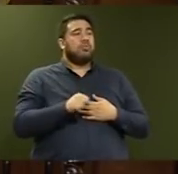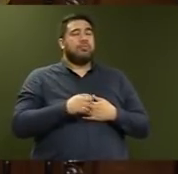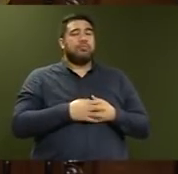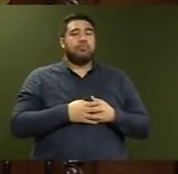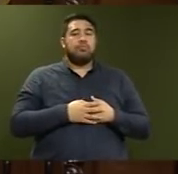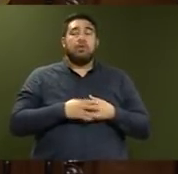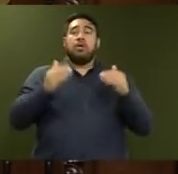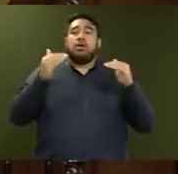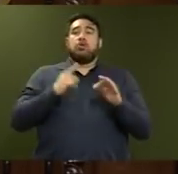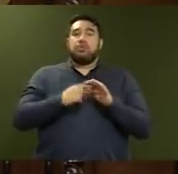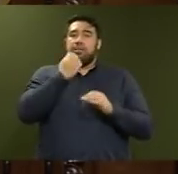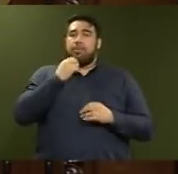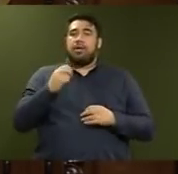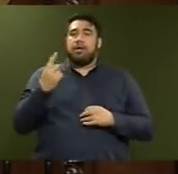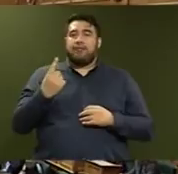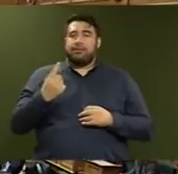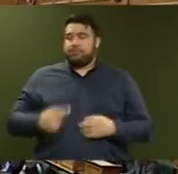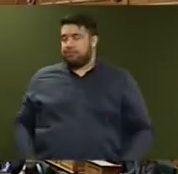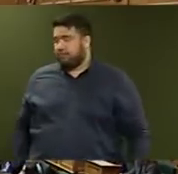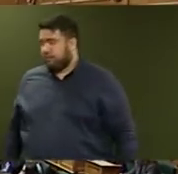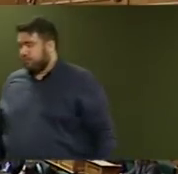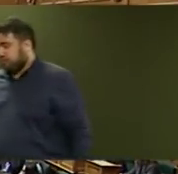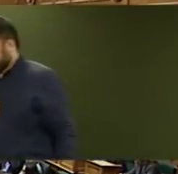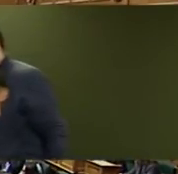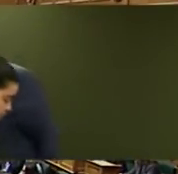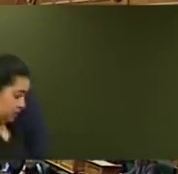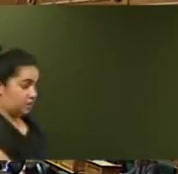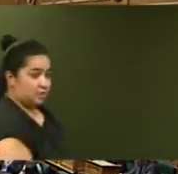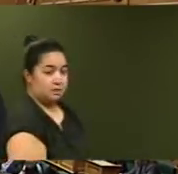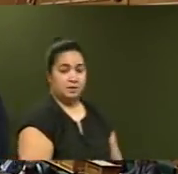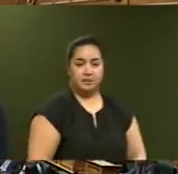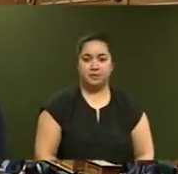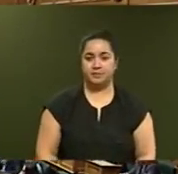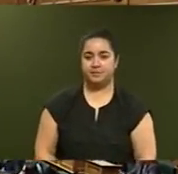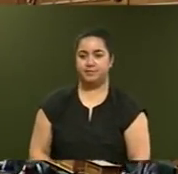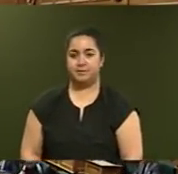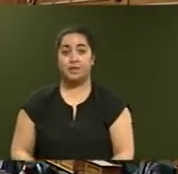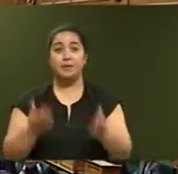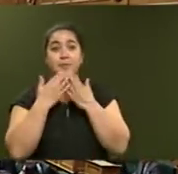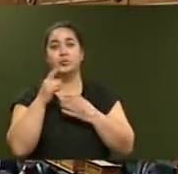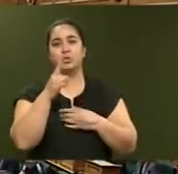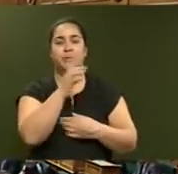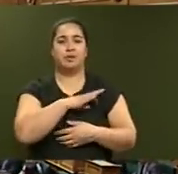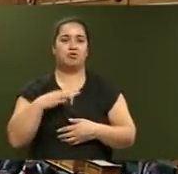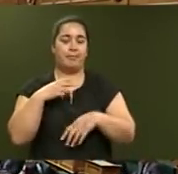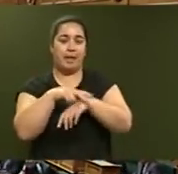Question number 11, Chris Bishop. Thank you much, Mr Speaker. To the Minister for Police. Is he satisfied police... ...